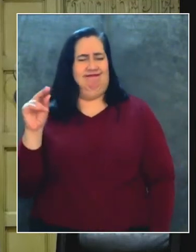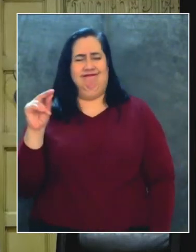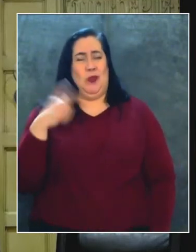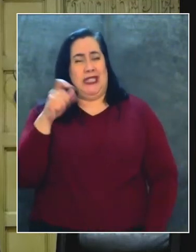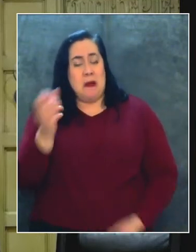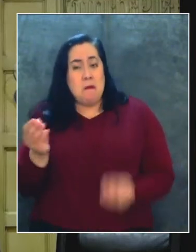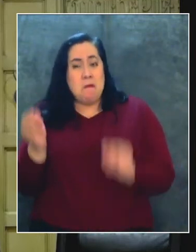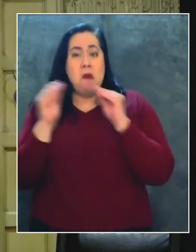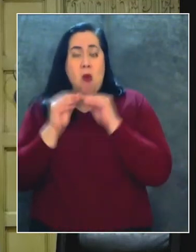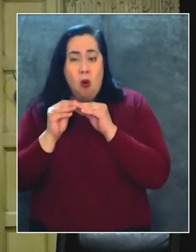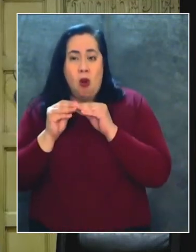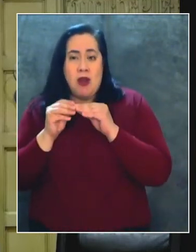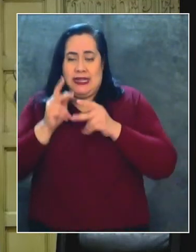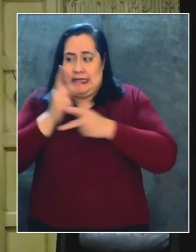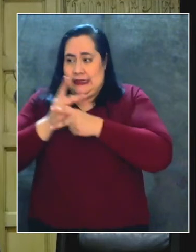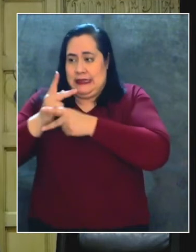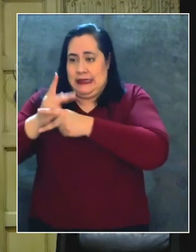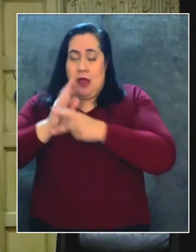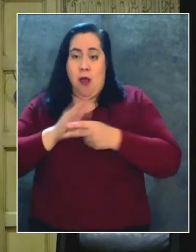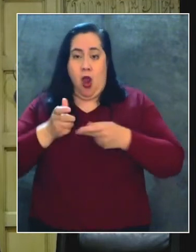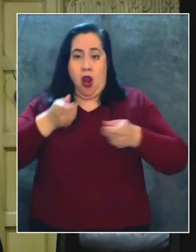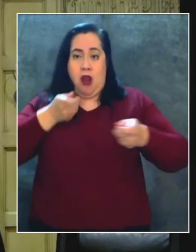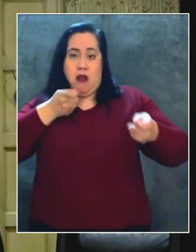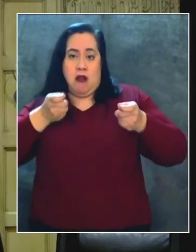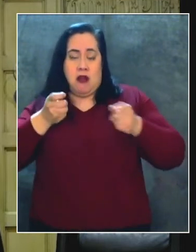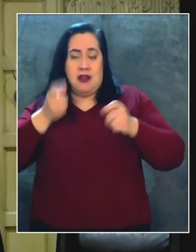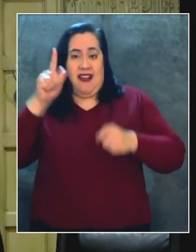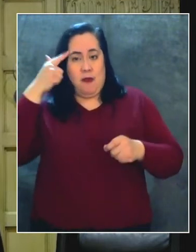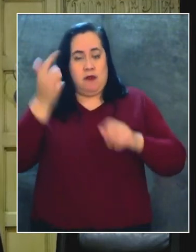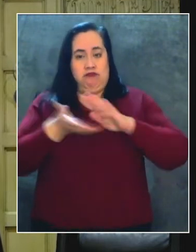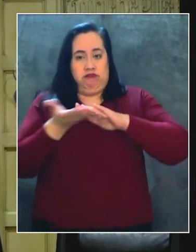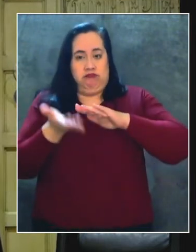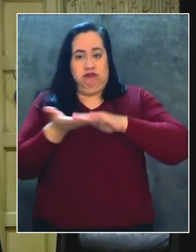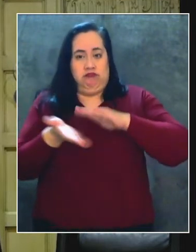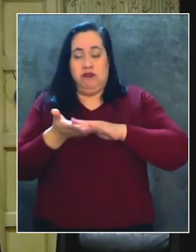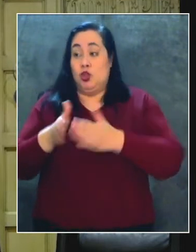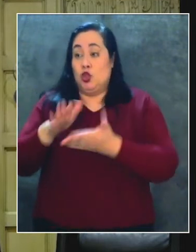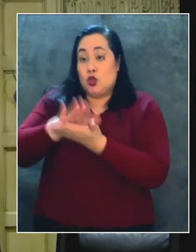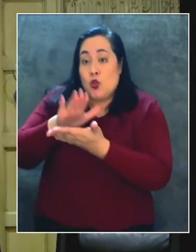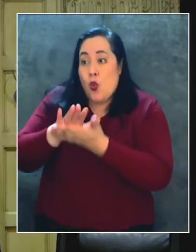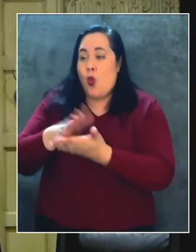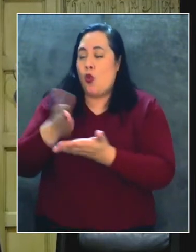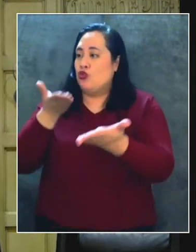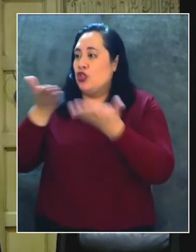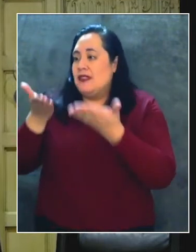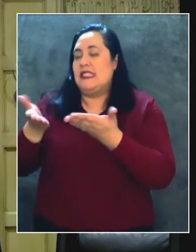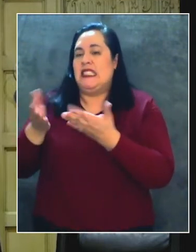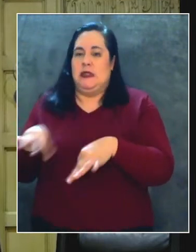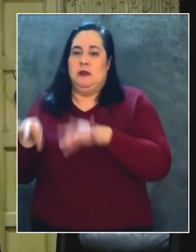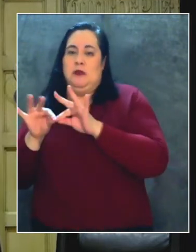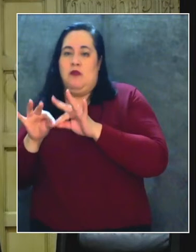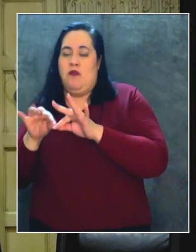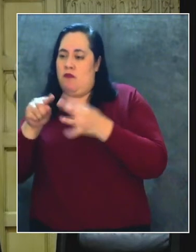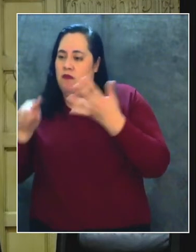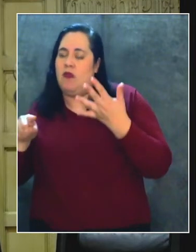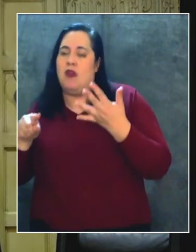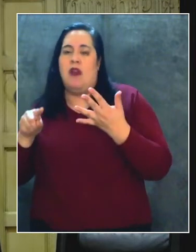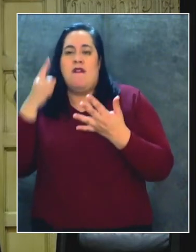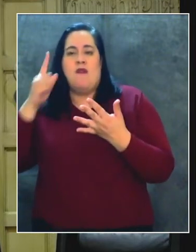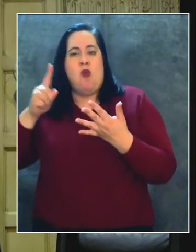para mantener nuestro gobierno en operación, para nuestras escuelas y para servicios críticos para